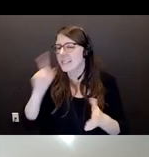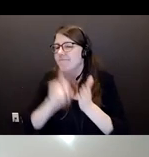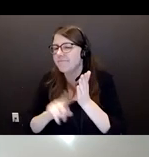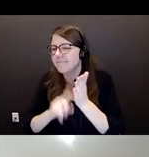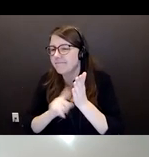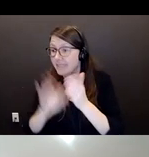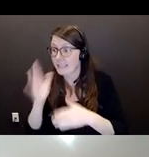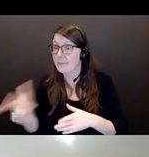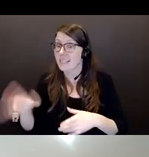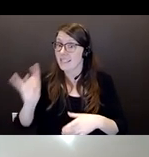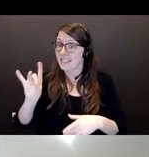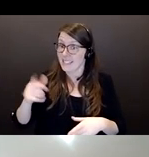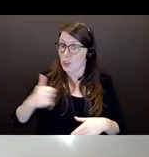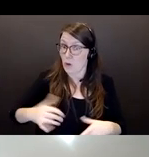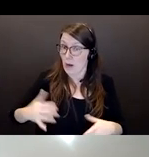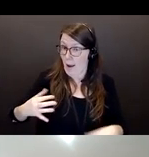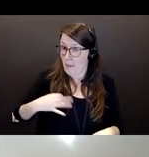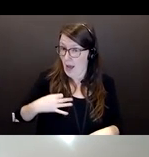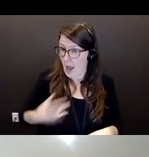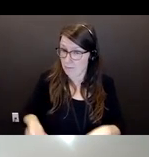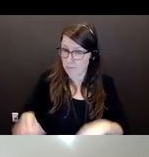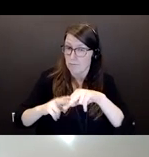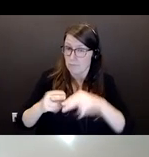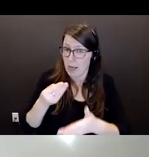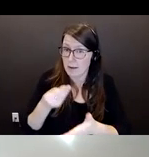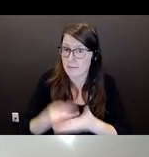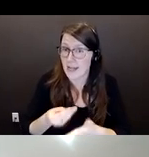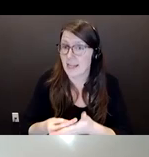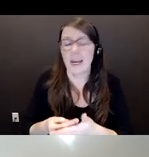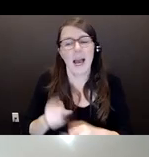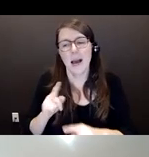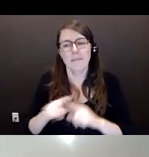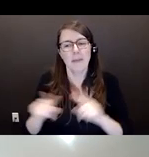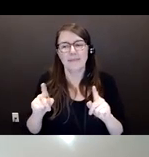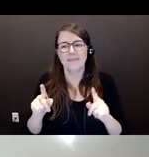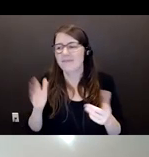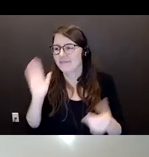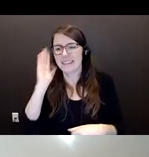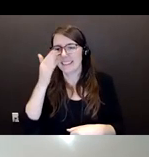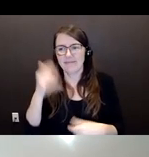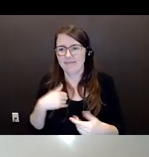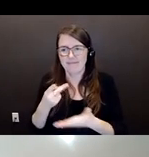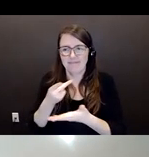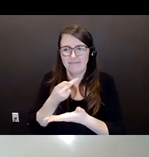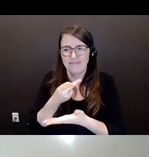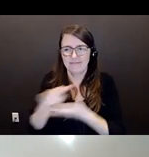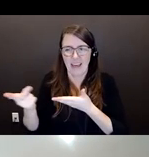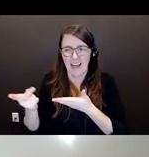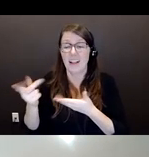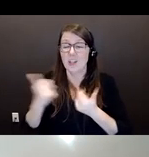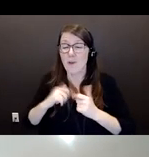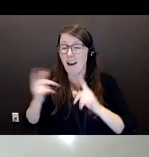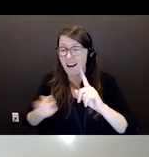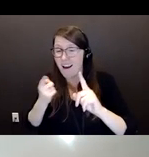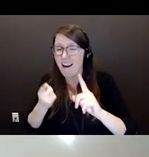But just because of the stress test that everybody must go through for mortgages, that they were only able to get $150,000.